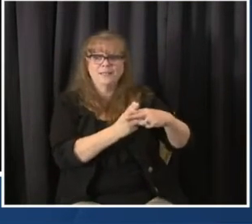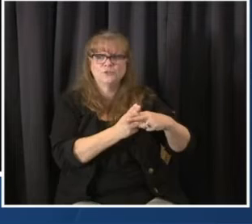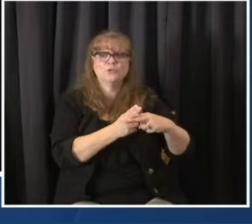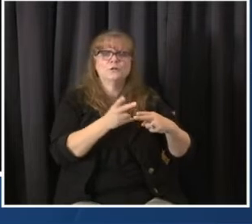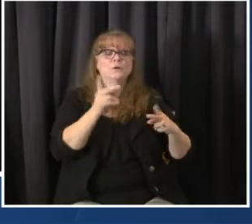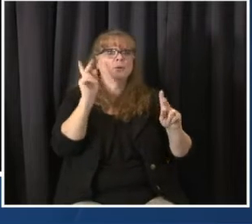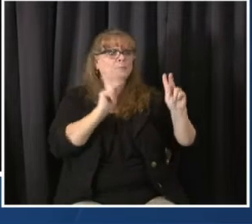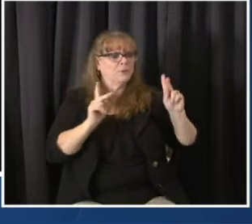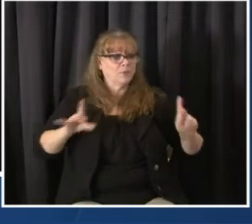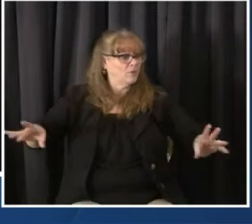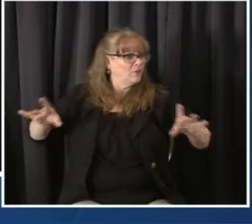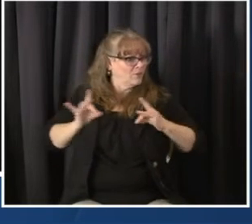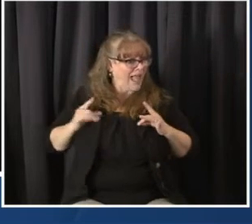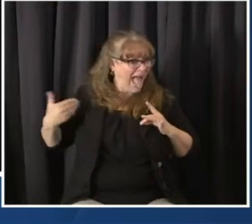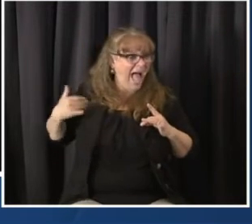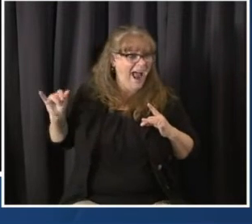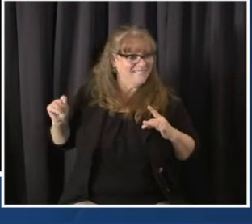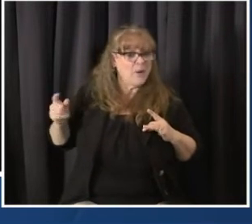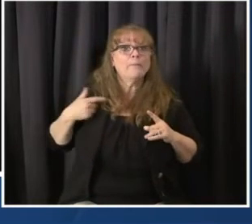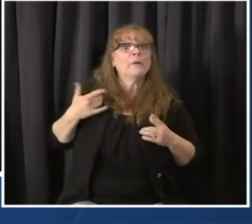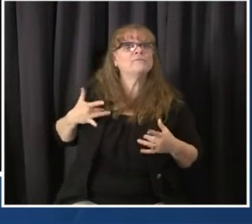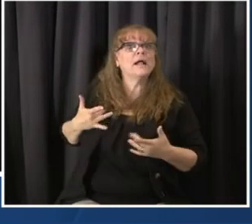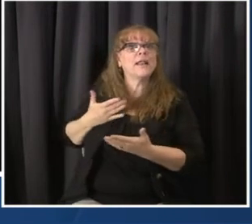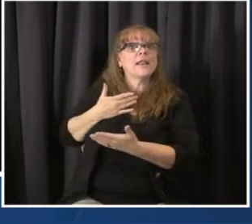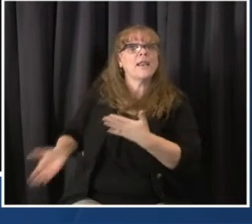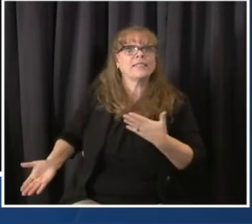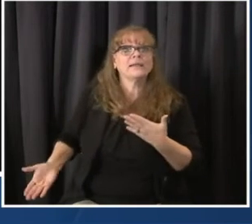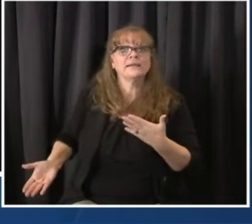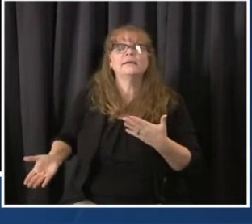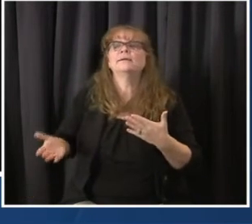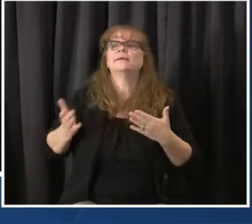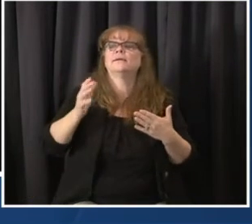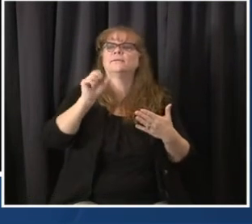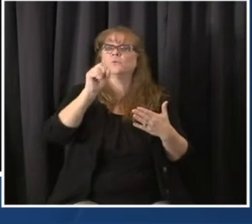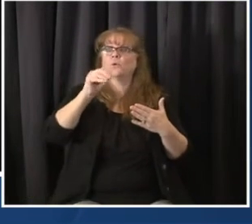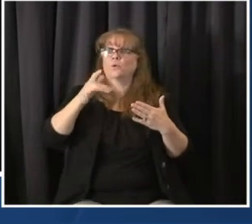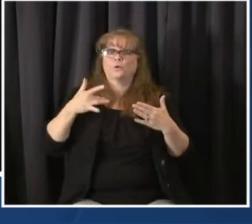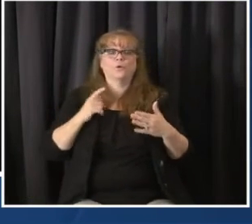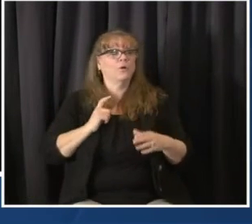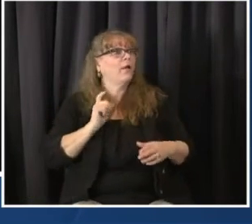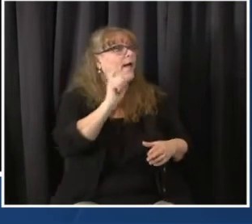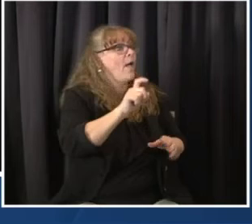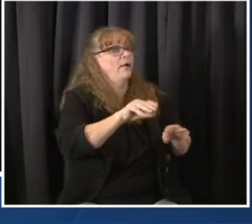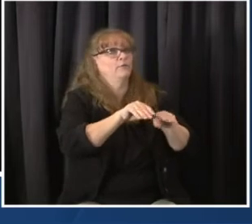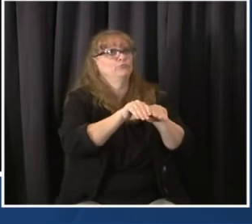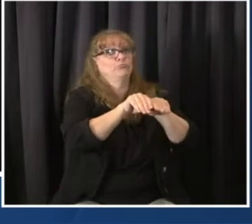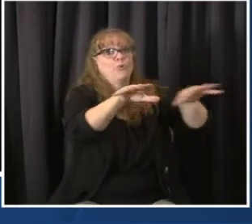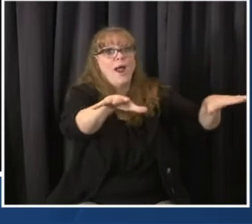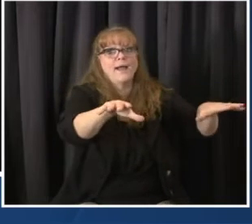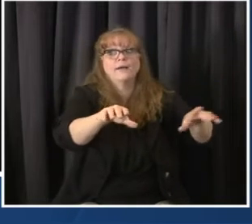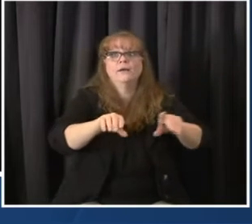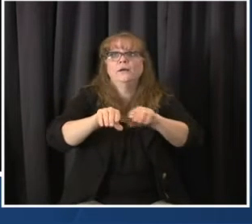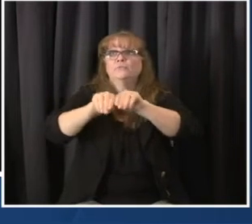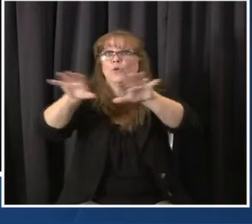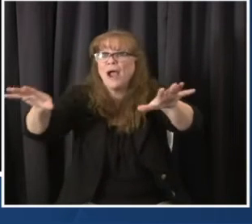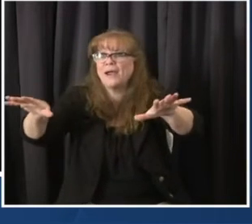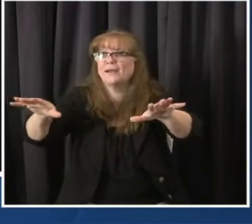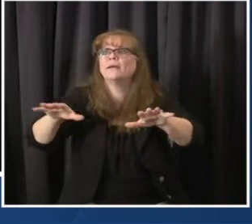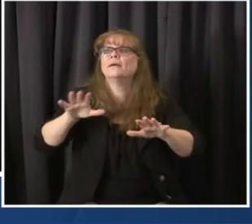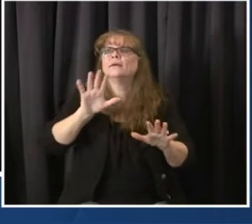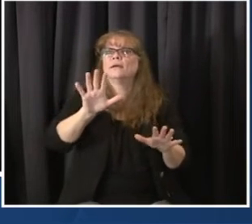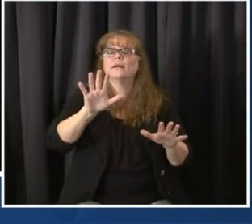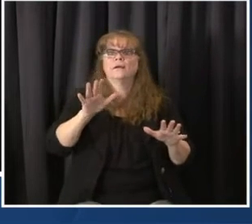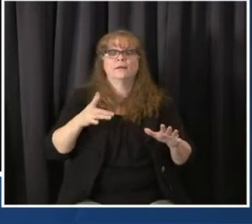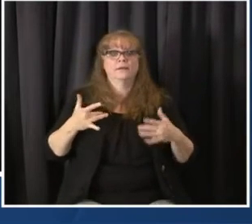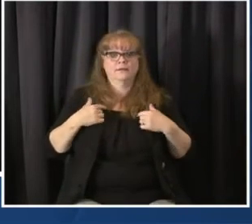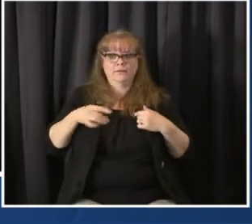had showed it in the 40% range. Asymptomatic, pre-symptomatic spread. Pre-symptomatic means the person ultimately develops symptoms, but it's contagious for a